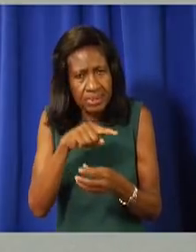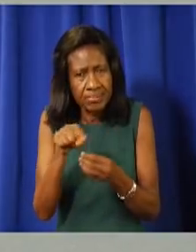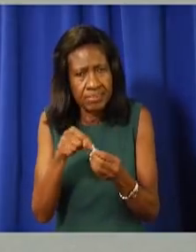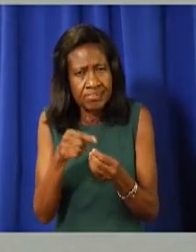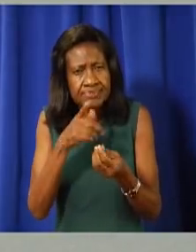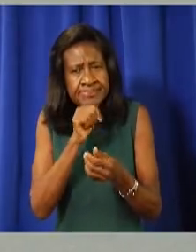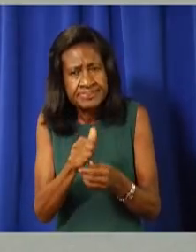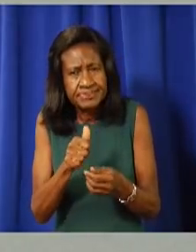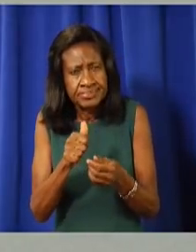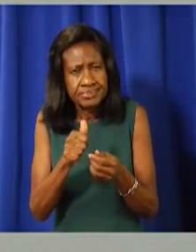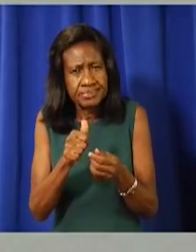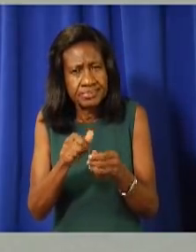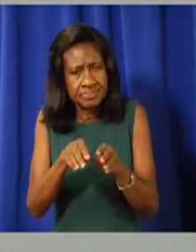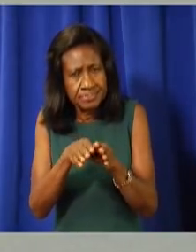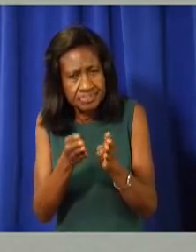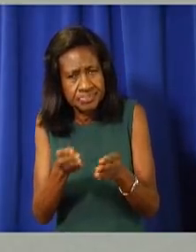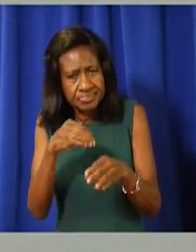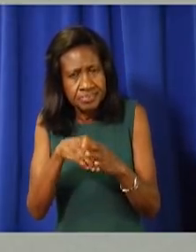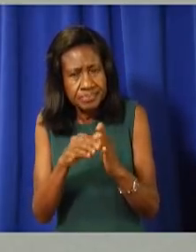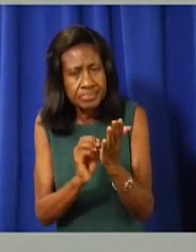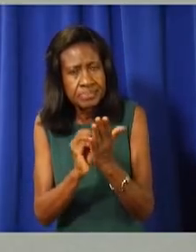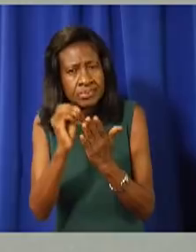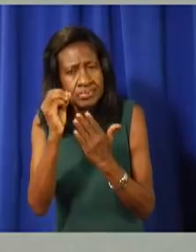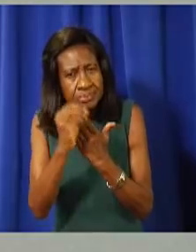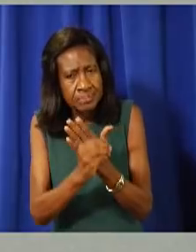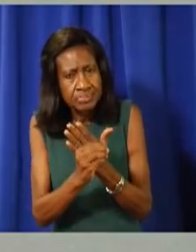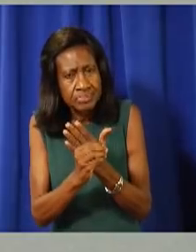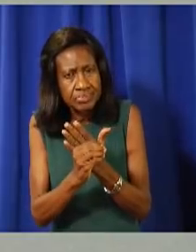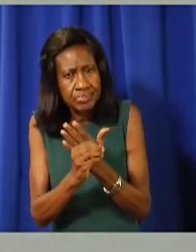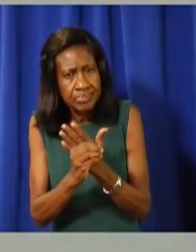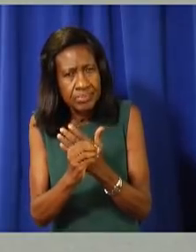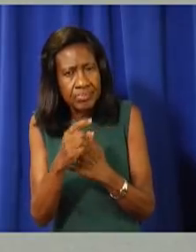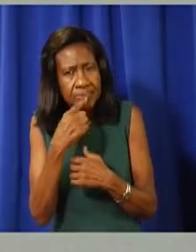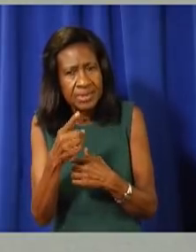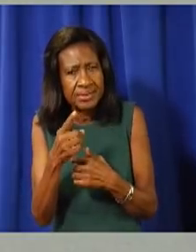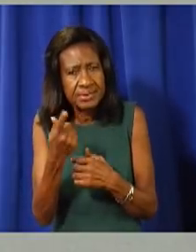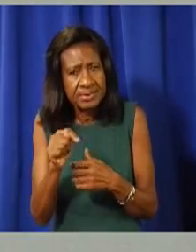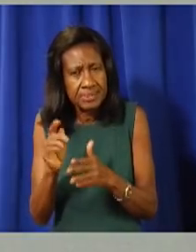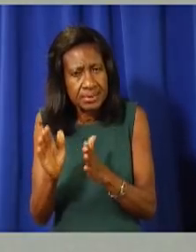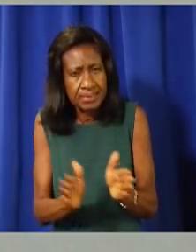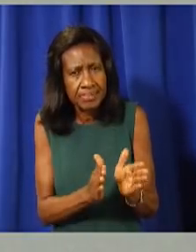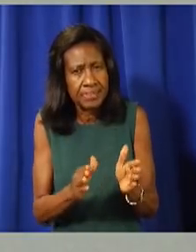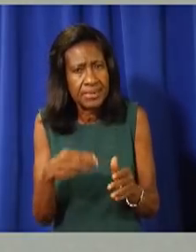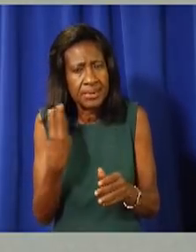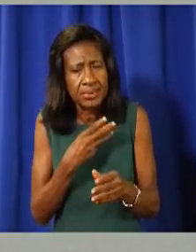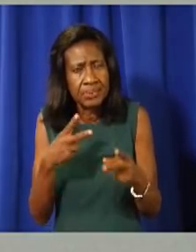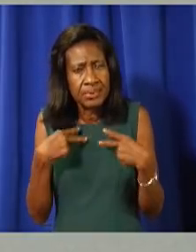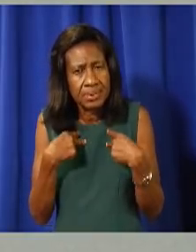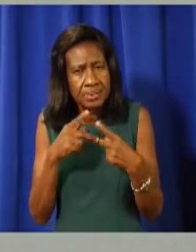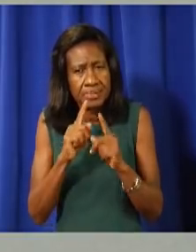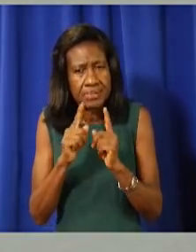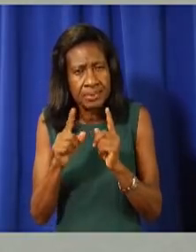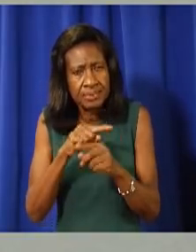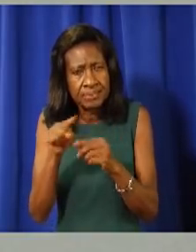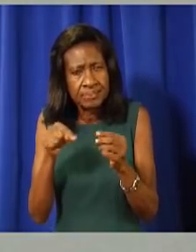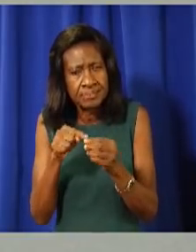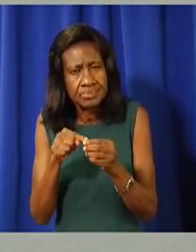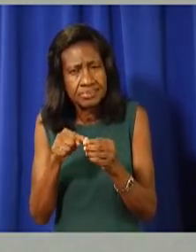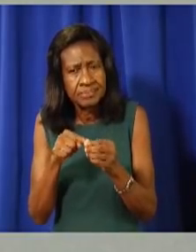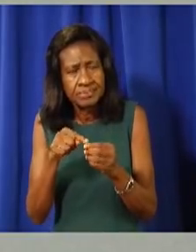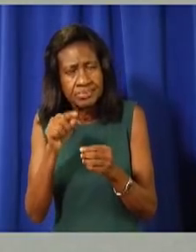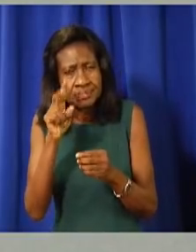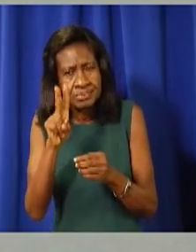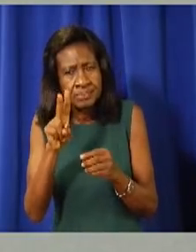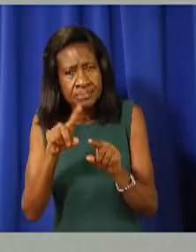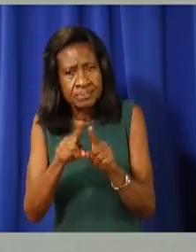Well, um, you know, I think we have the, the plan that we have talks about, um, you know, two different